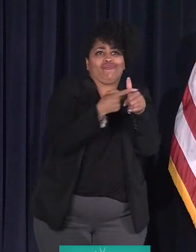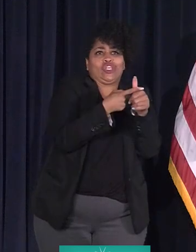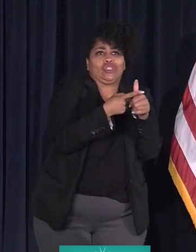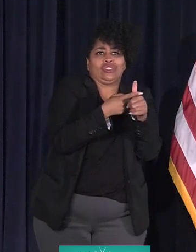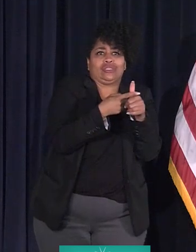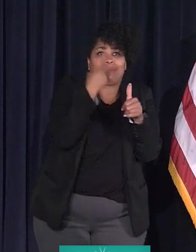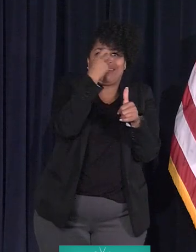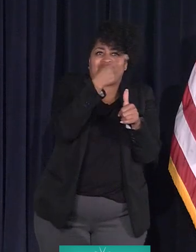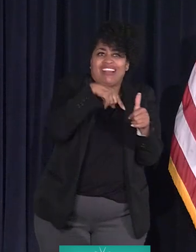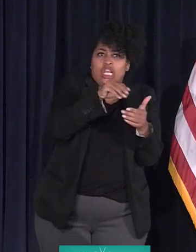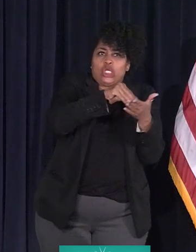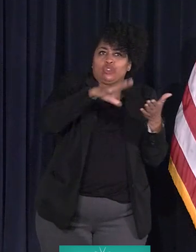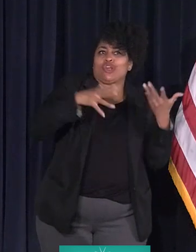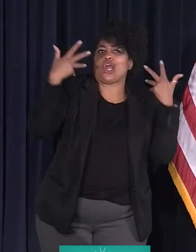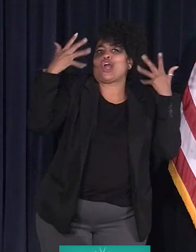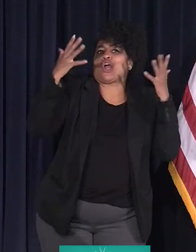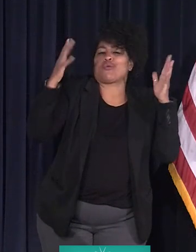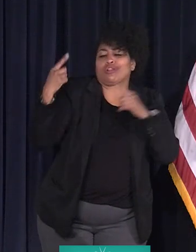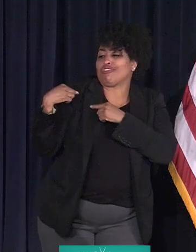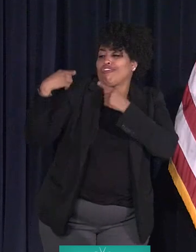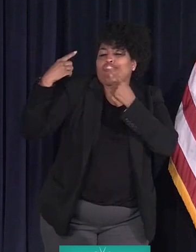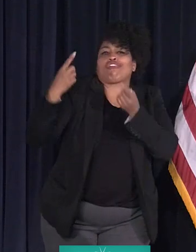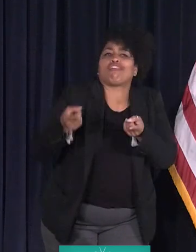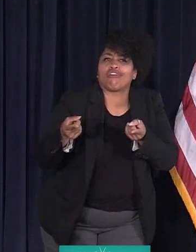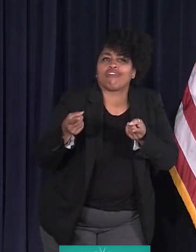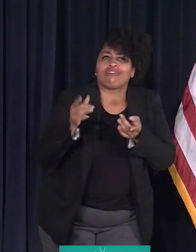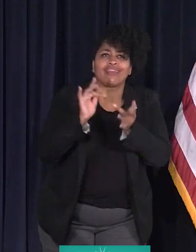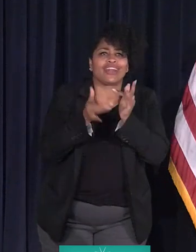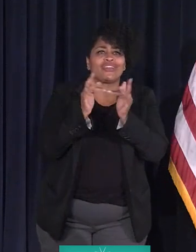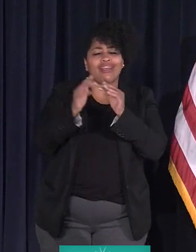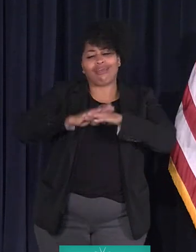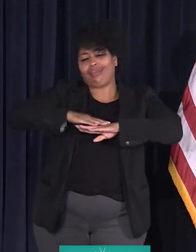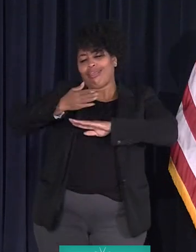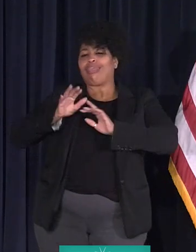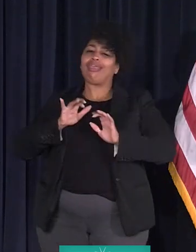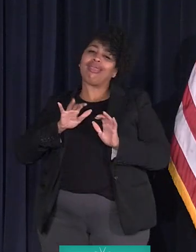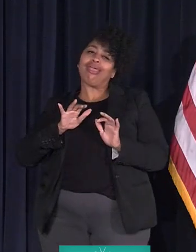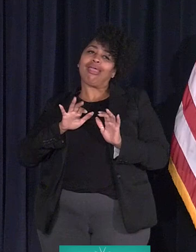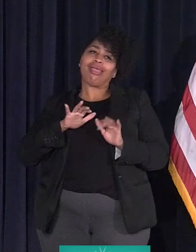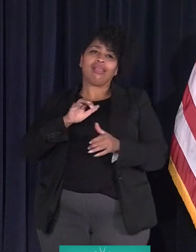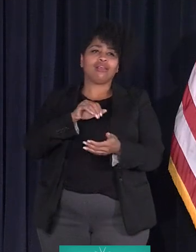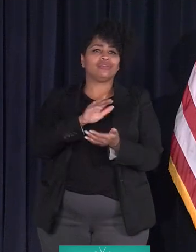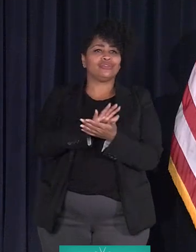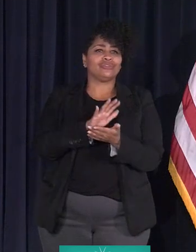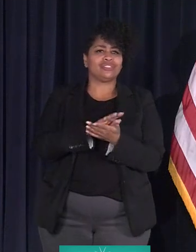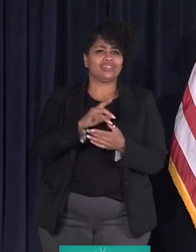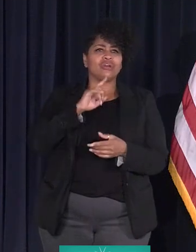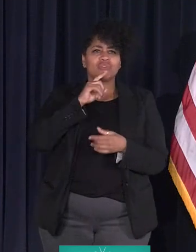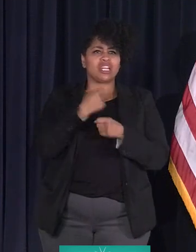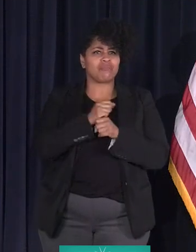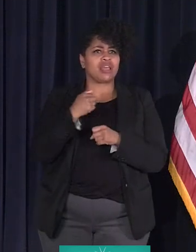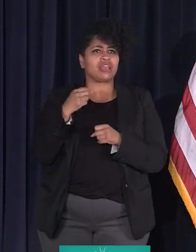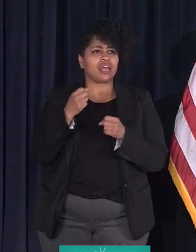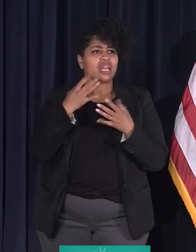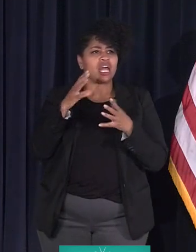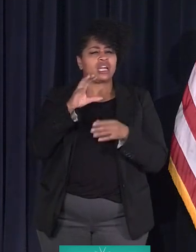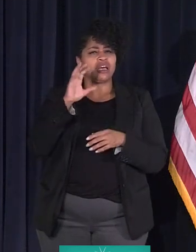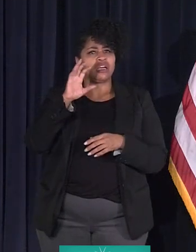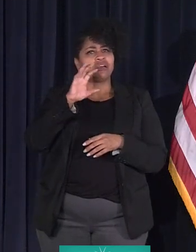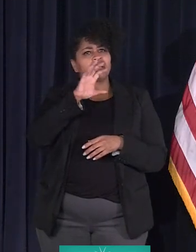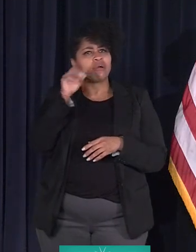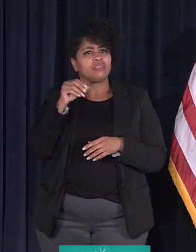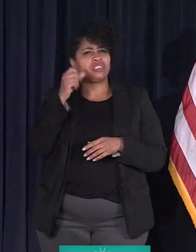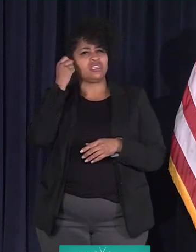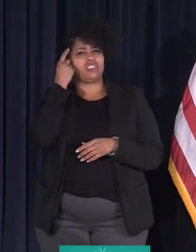because their students were always on the Internet and the laptops. And it made us really crystallize for a lot of companies what a